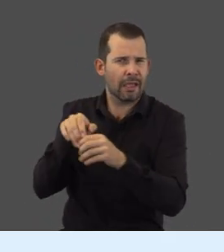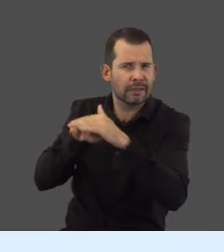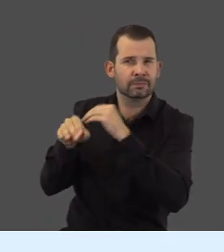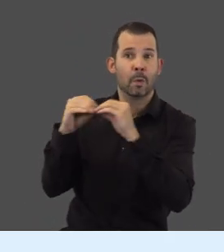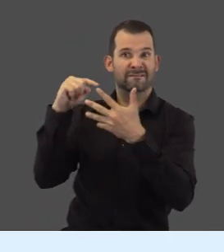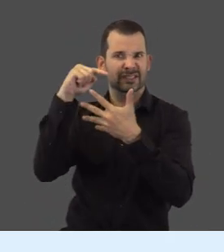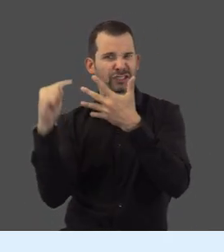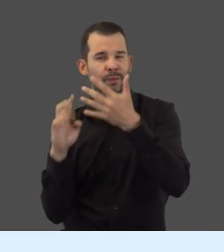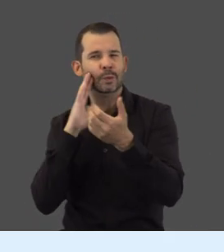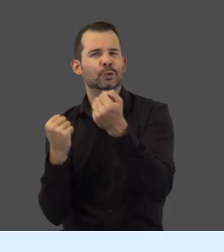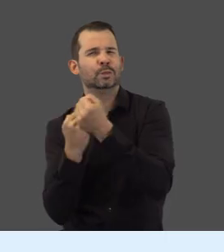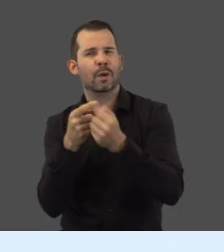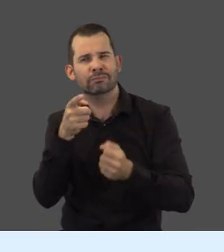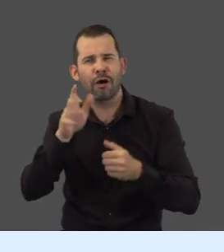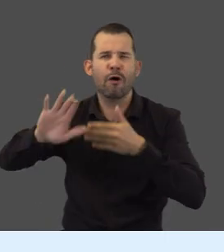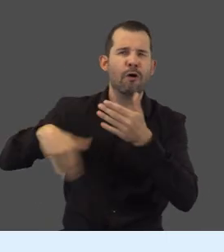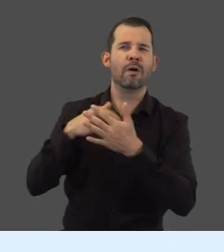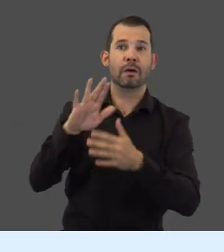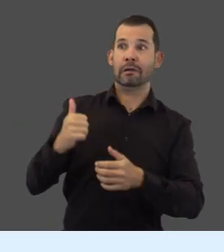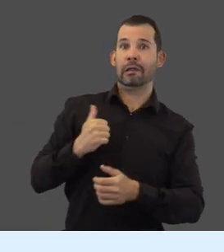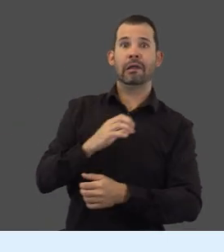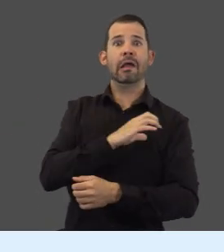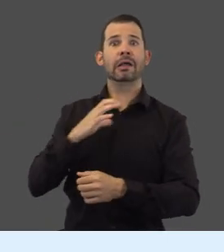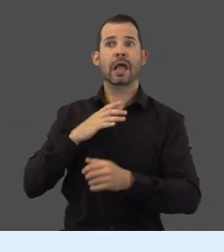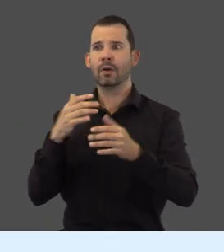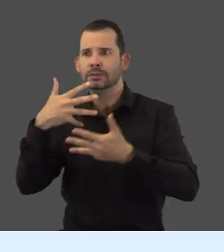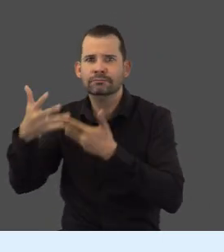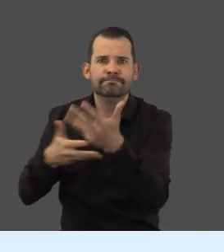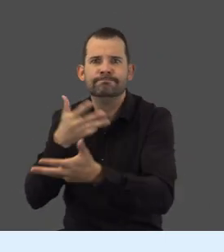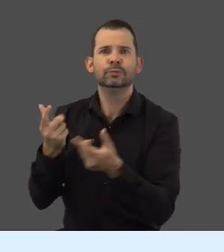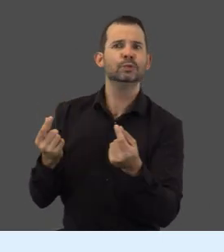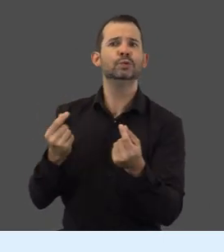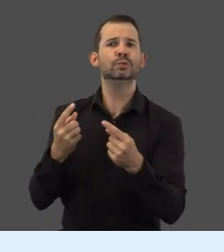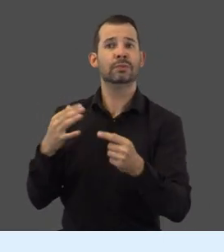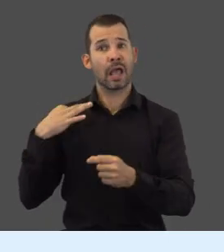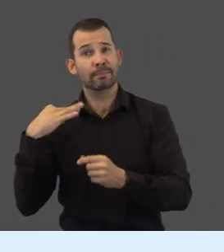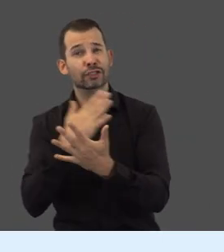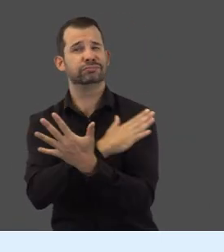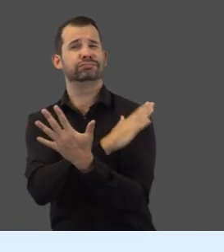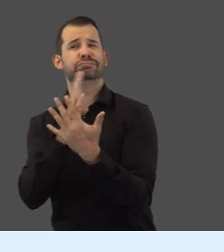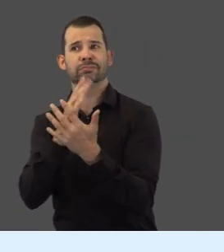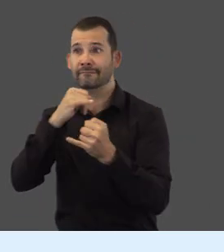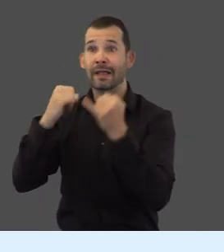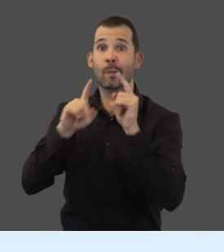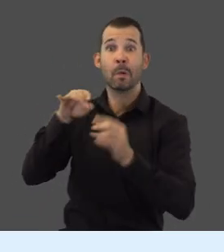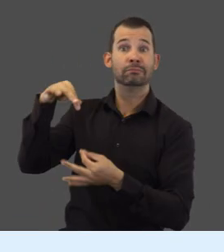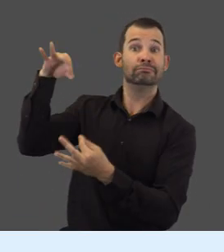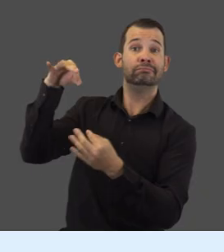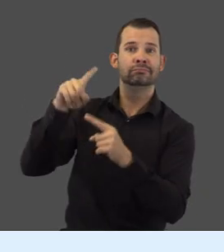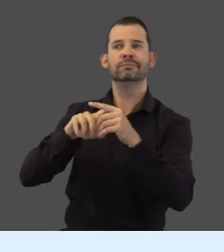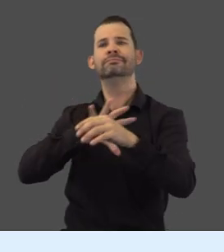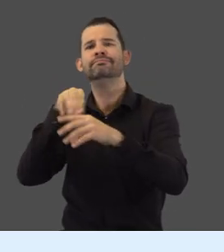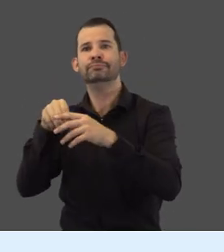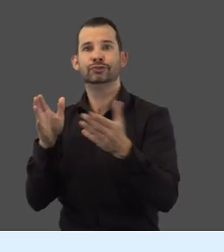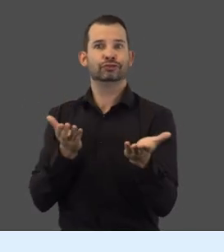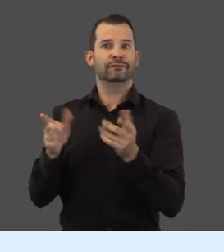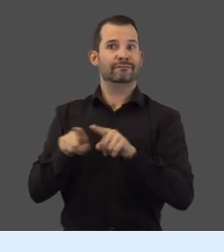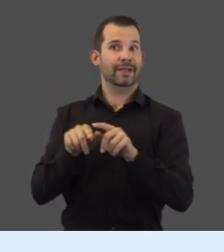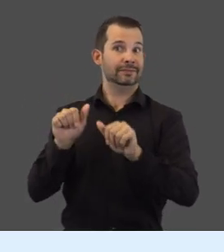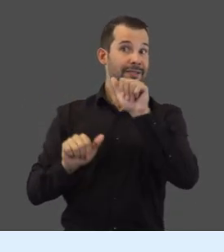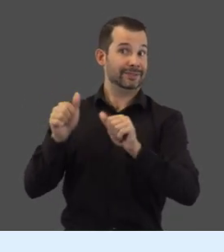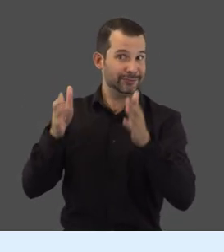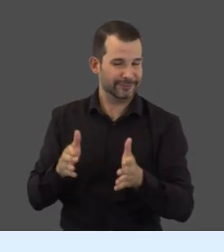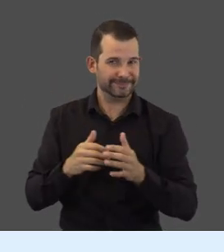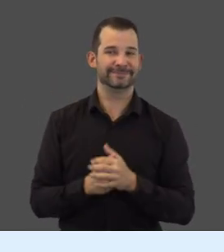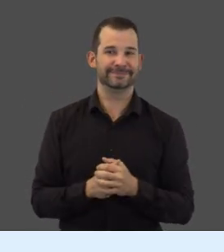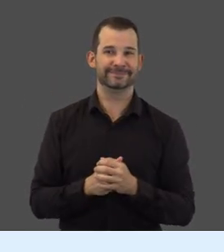you'll also get access to more features that will support you with all your Canada Council interactions, from applications to final reports to